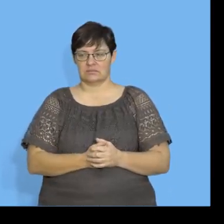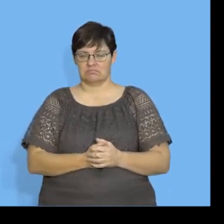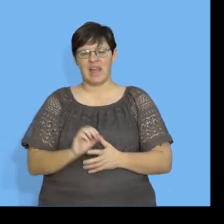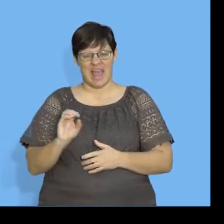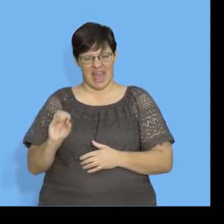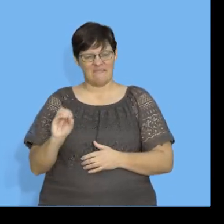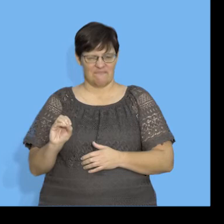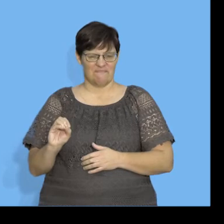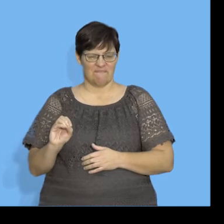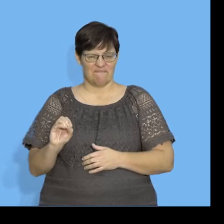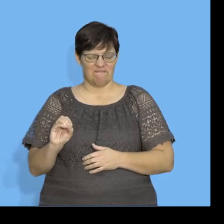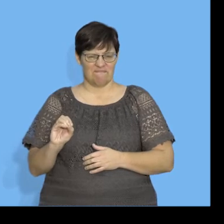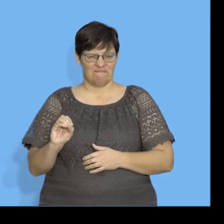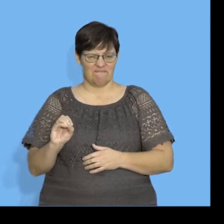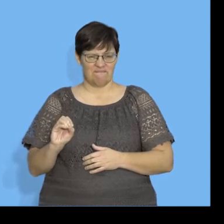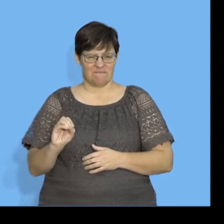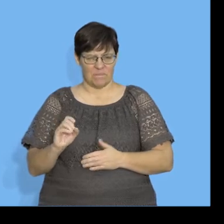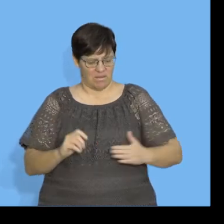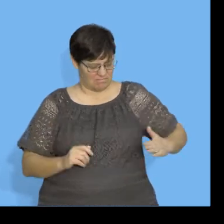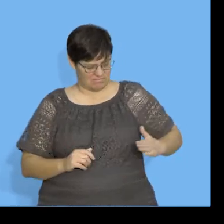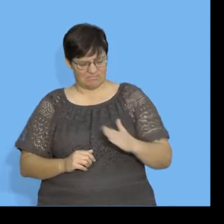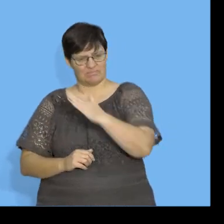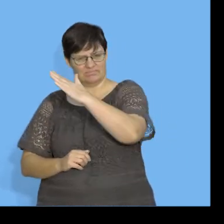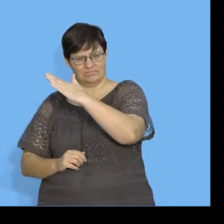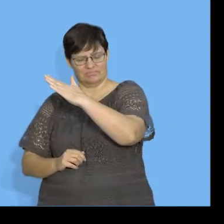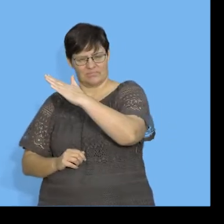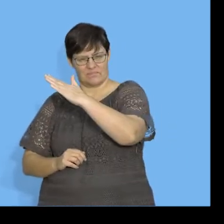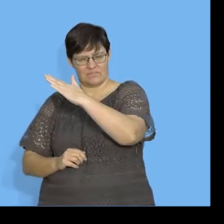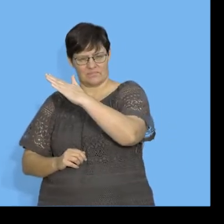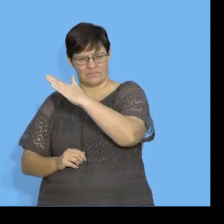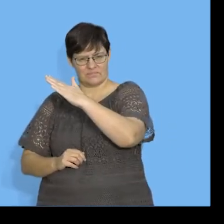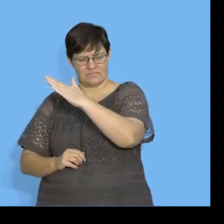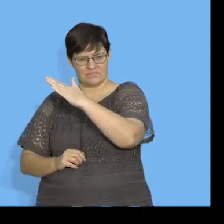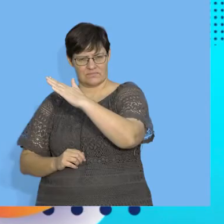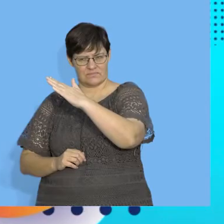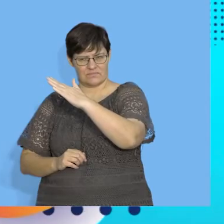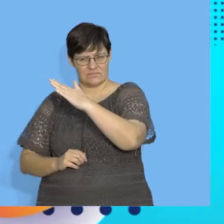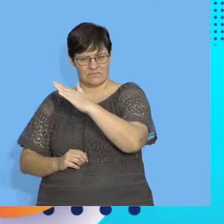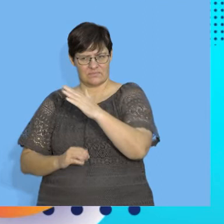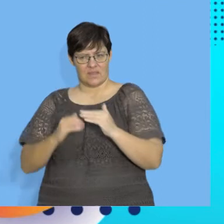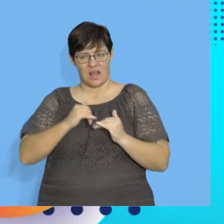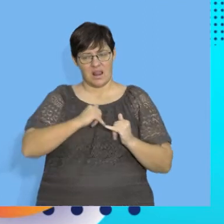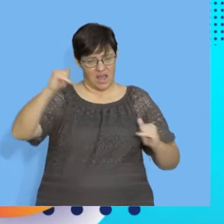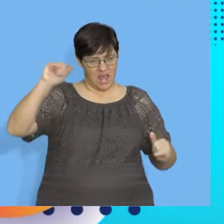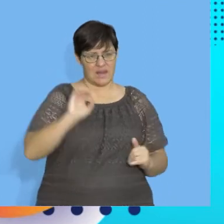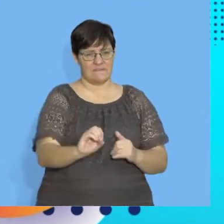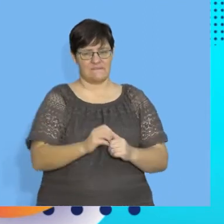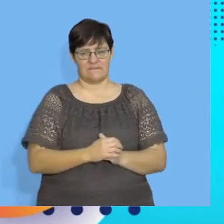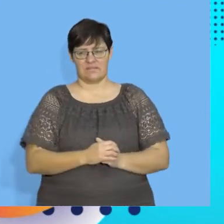I think there is correlation because there's a trend going up. I can draw a straight line